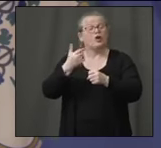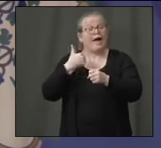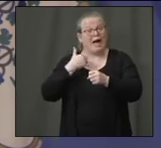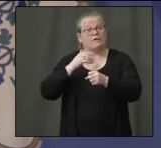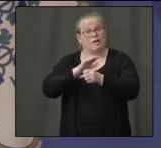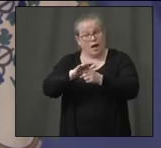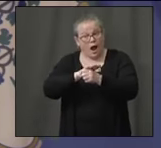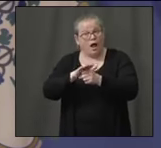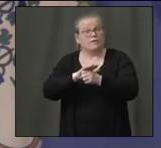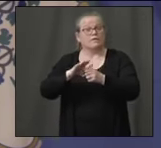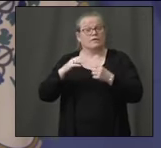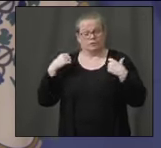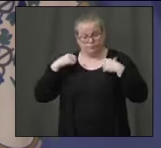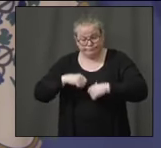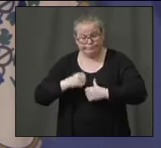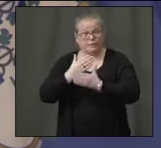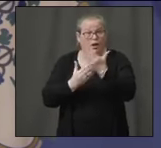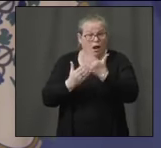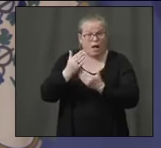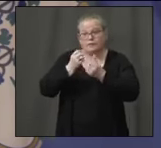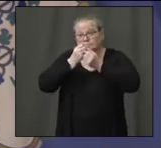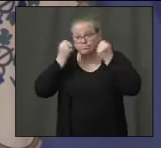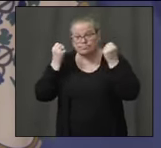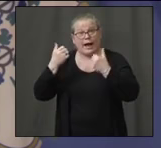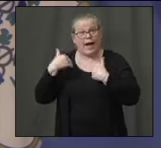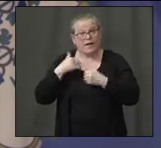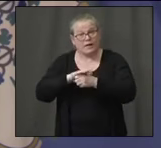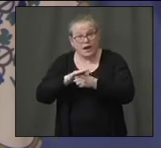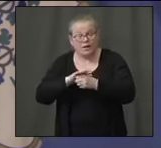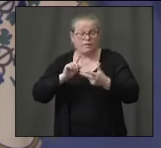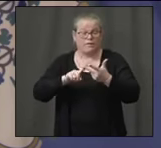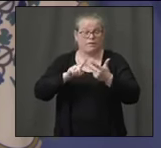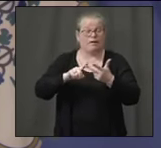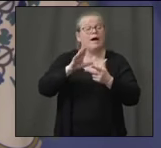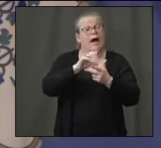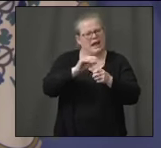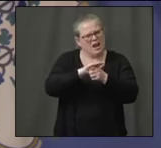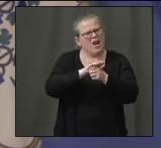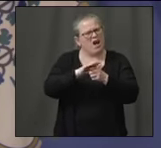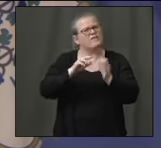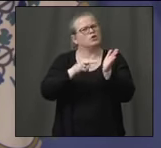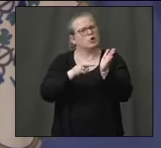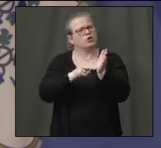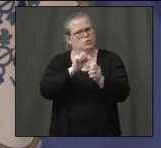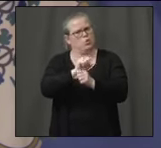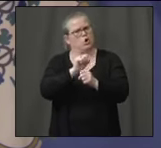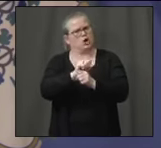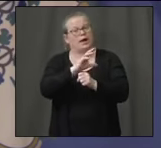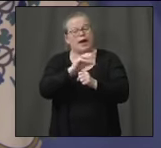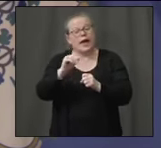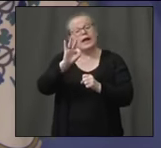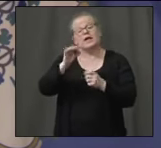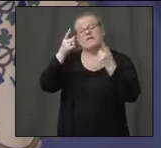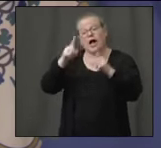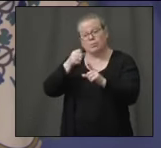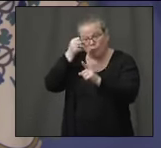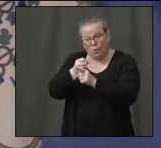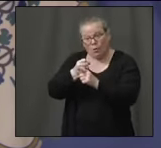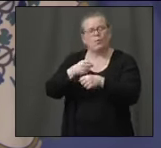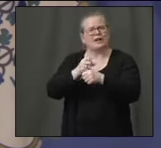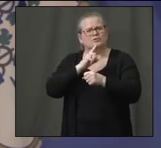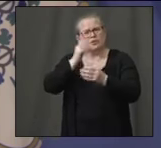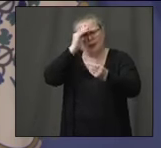have the nurses they need on site, and making sure they report what's going on on a very timely basis so that we have that